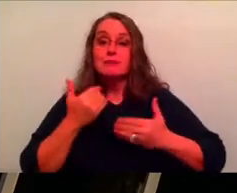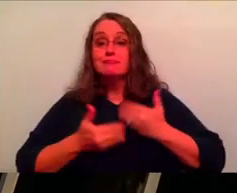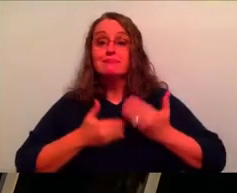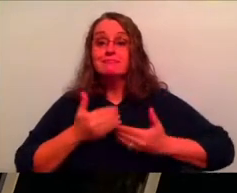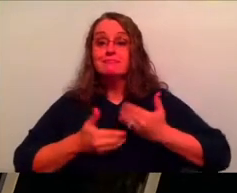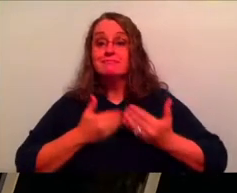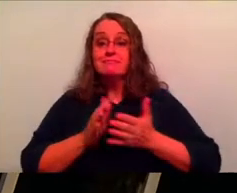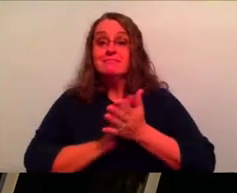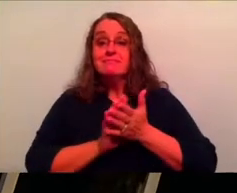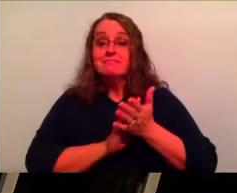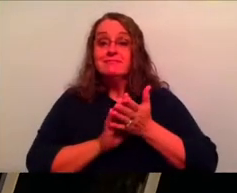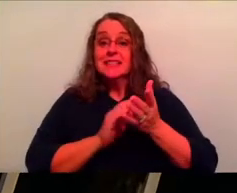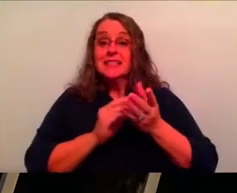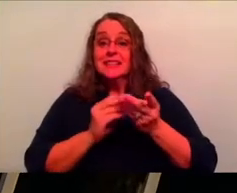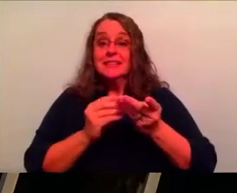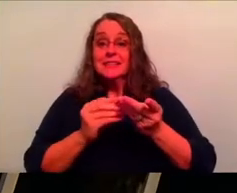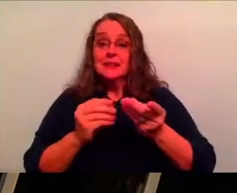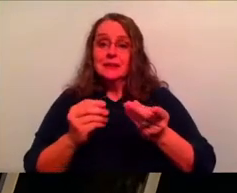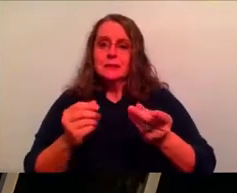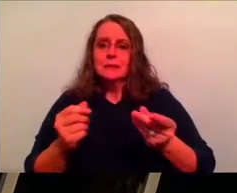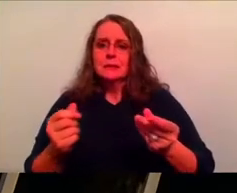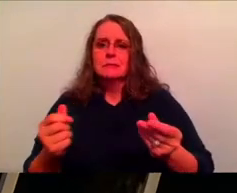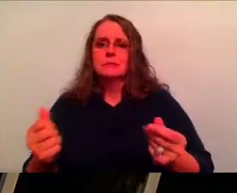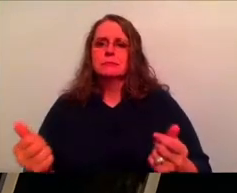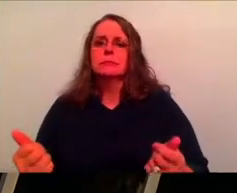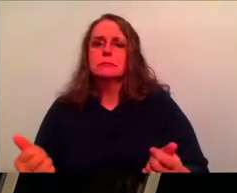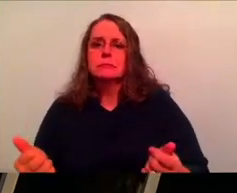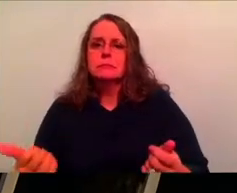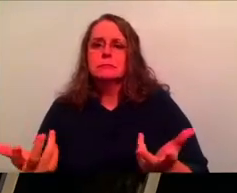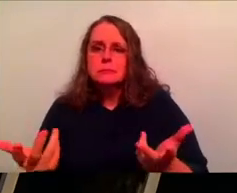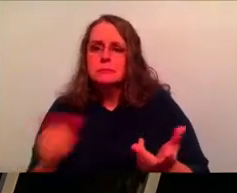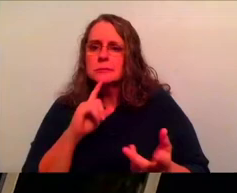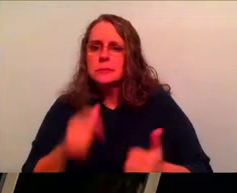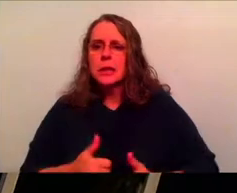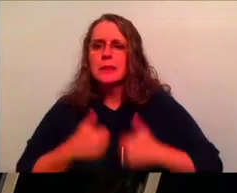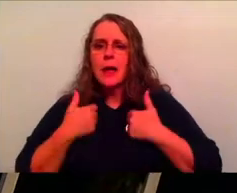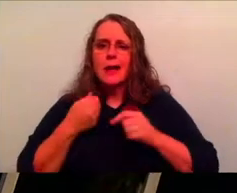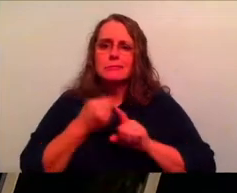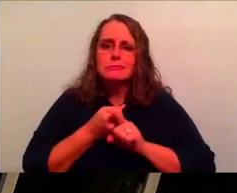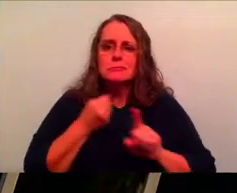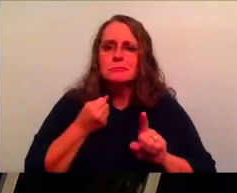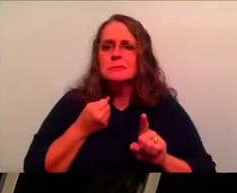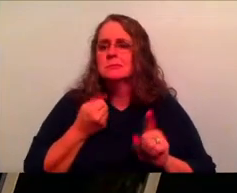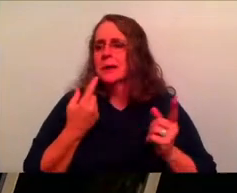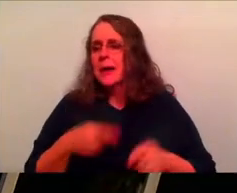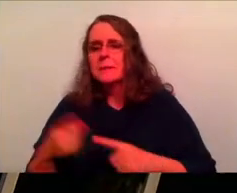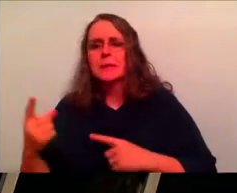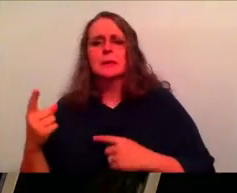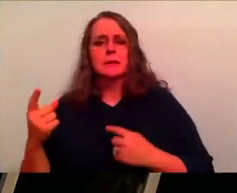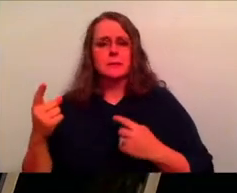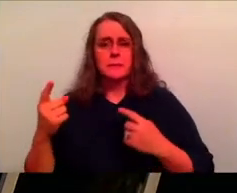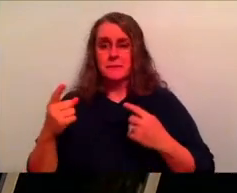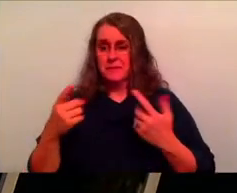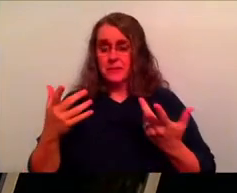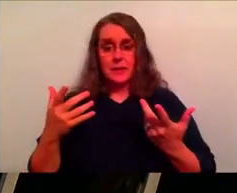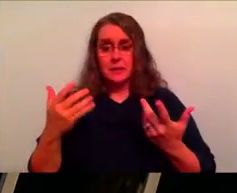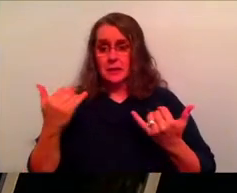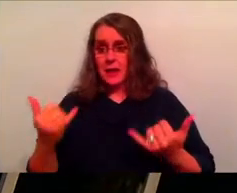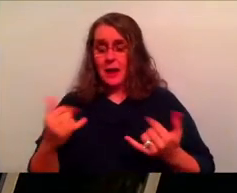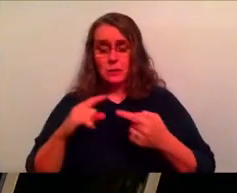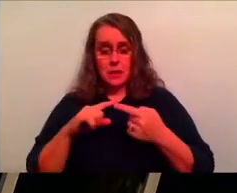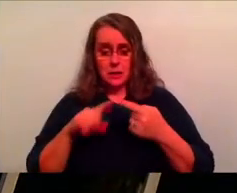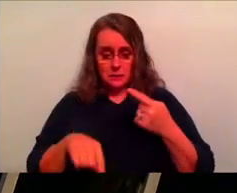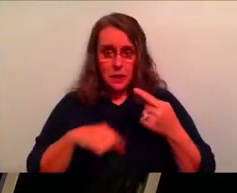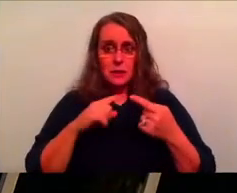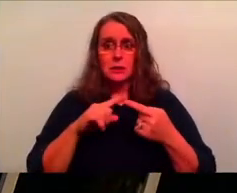um, it kind of fades away. It goes away and, and real life comes in, things happen. And what we find ourselves in is this loop. We